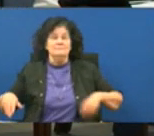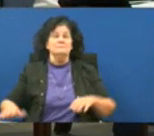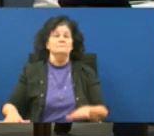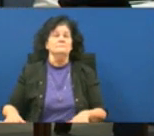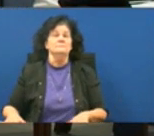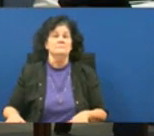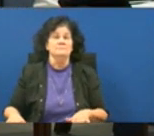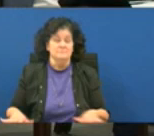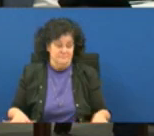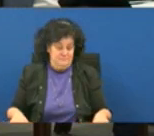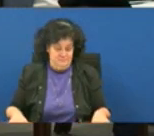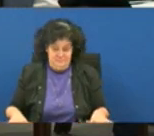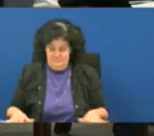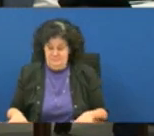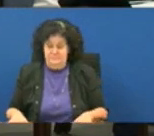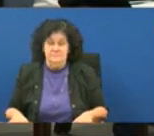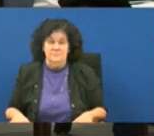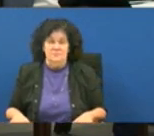yes please